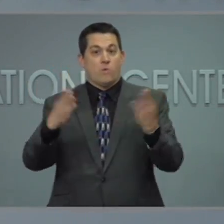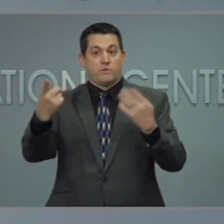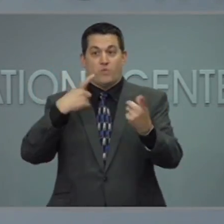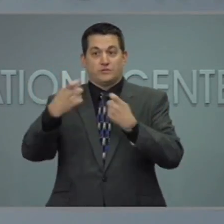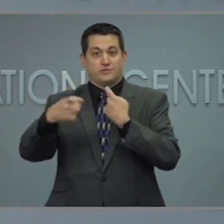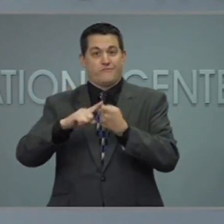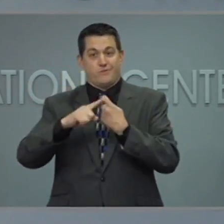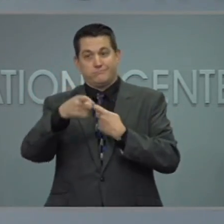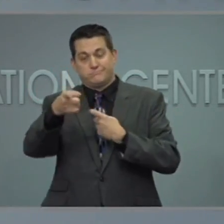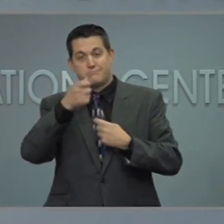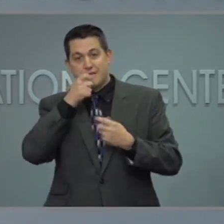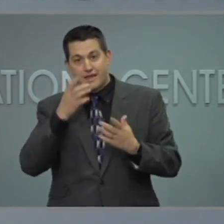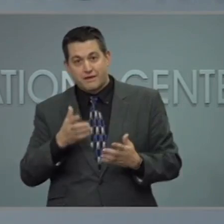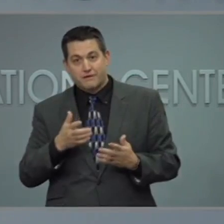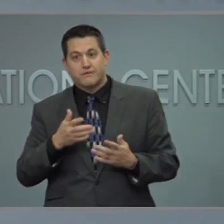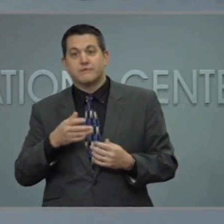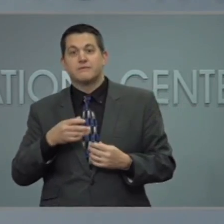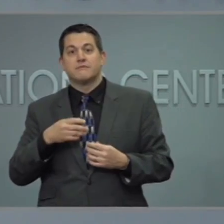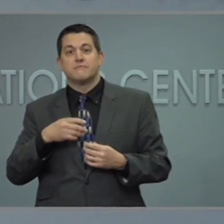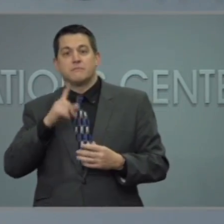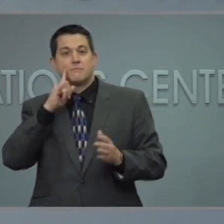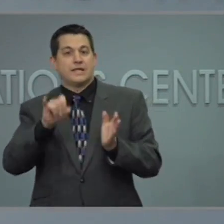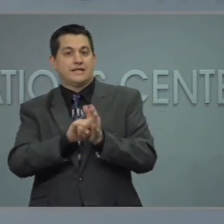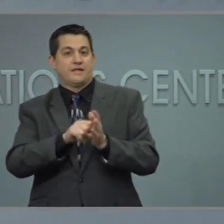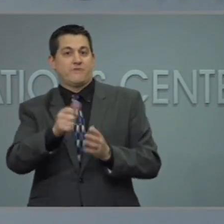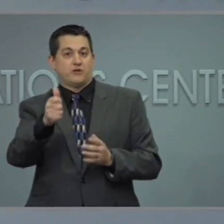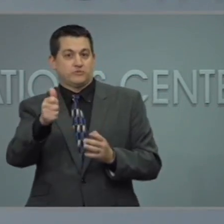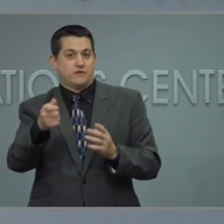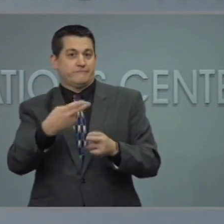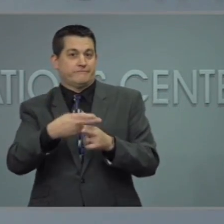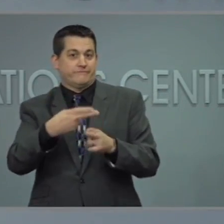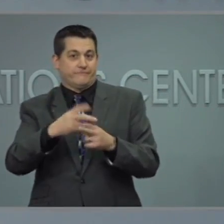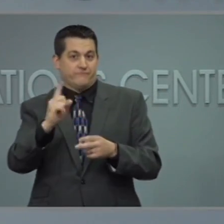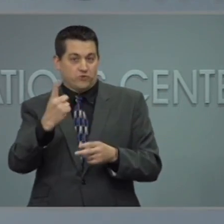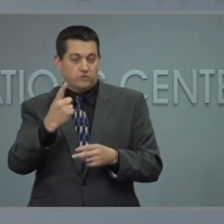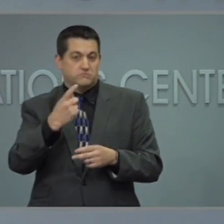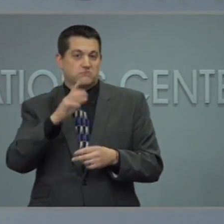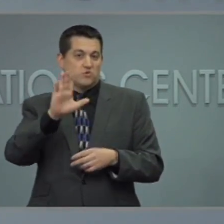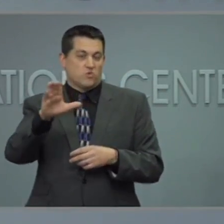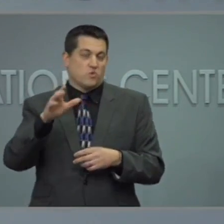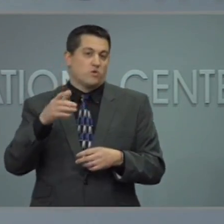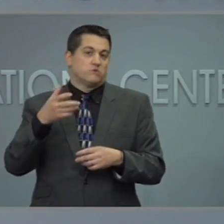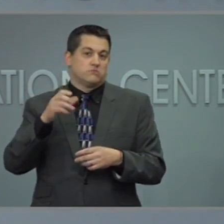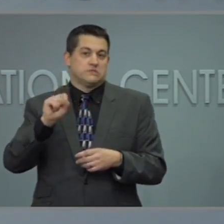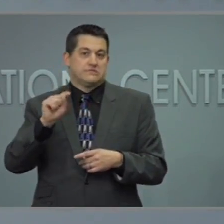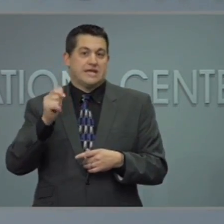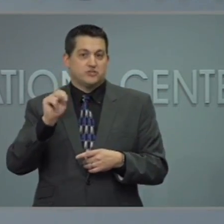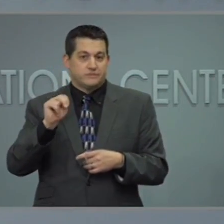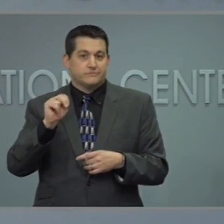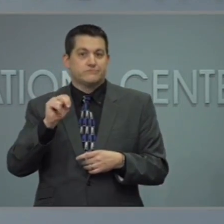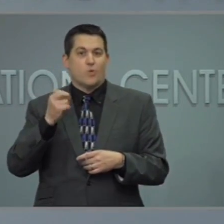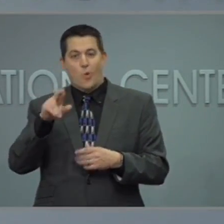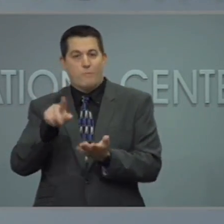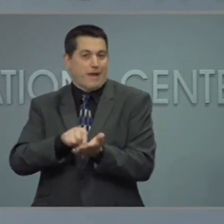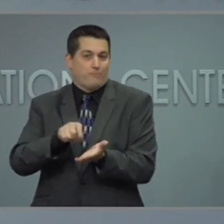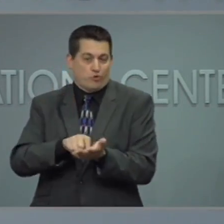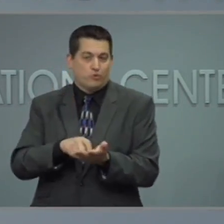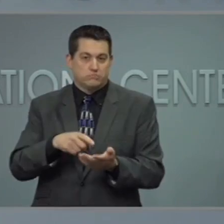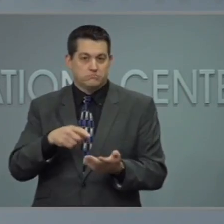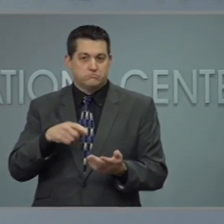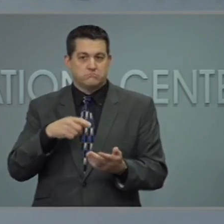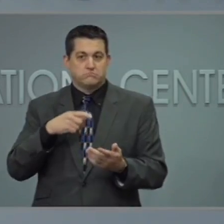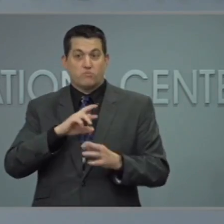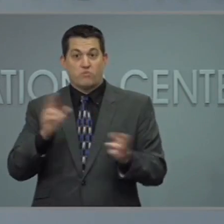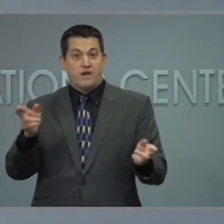from the media. If you can identify yourself and your station or paper and we'll take the